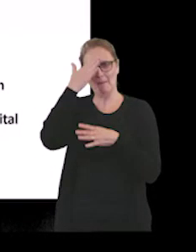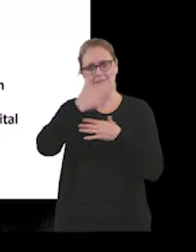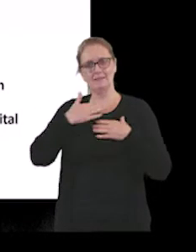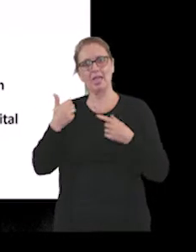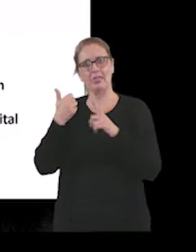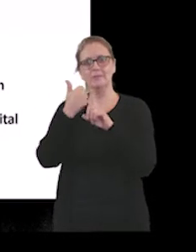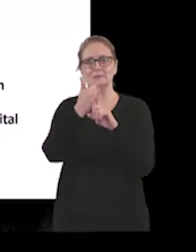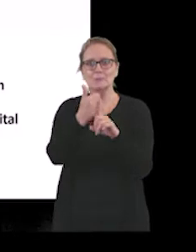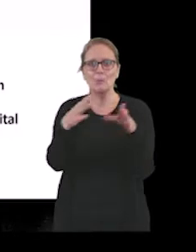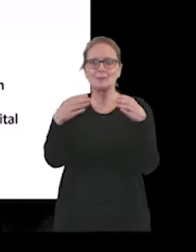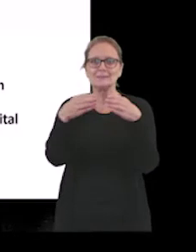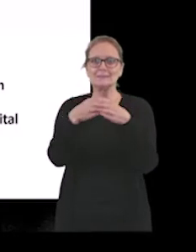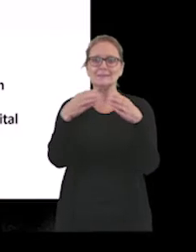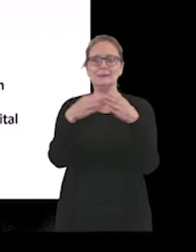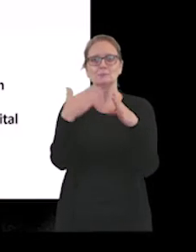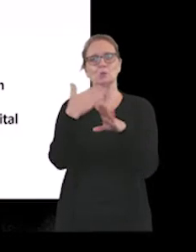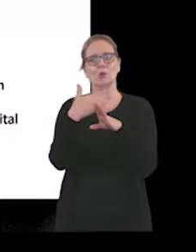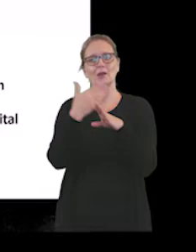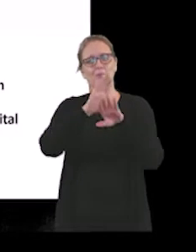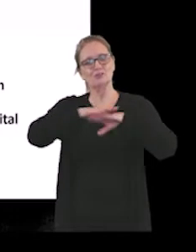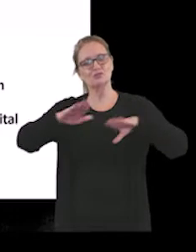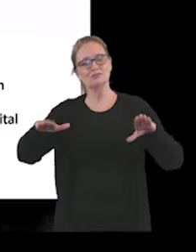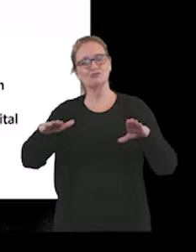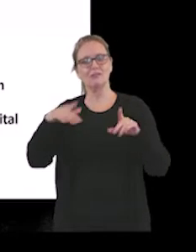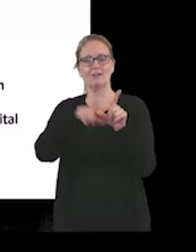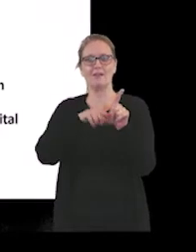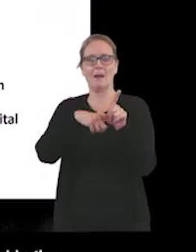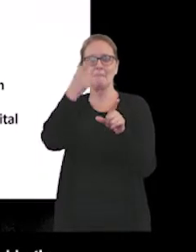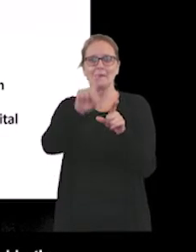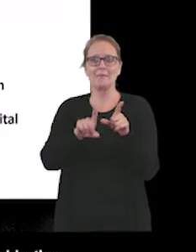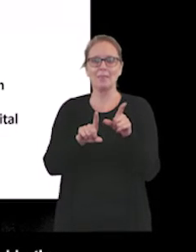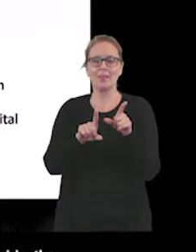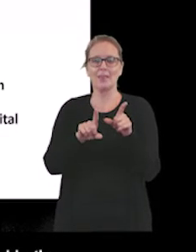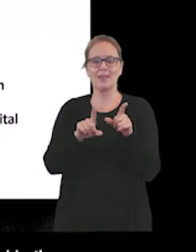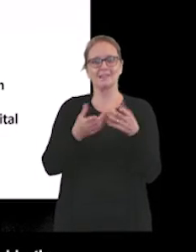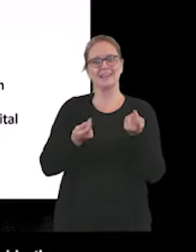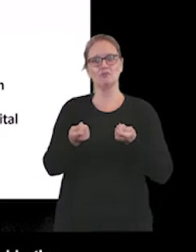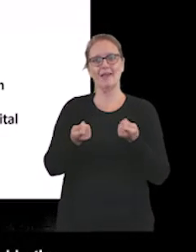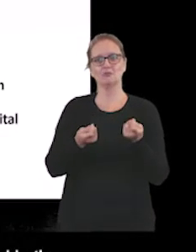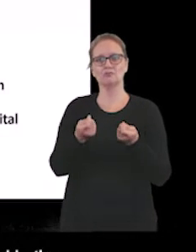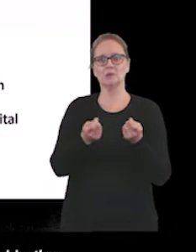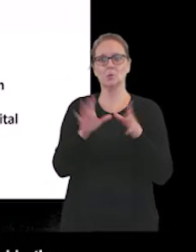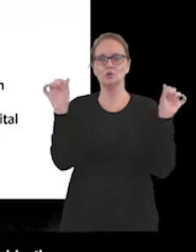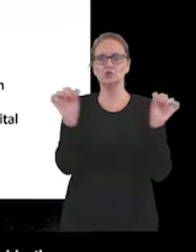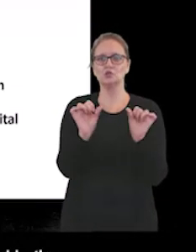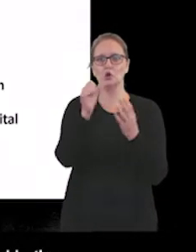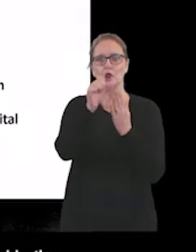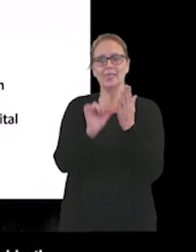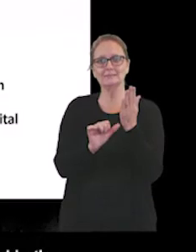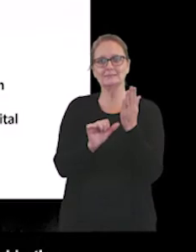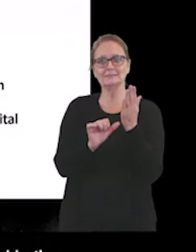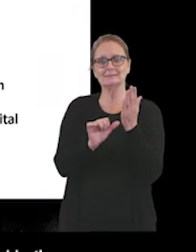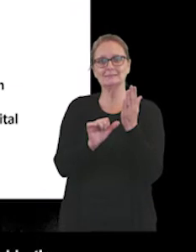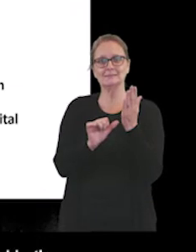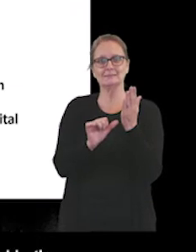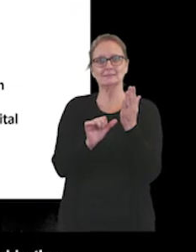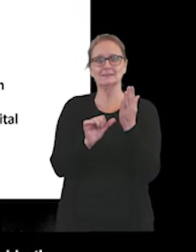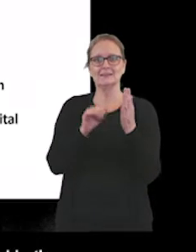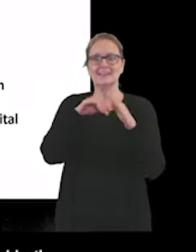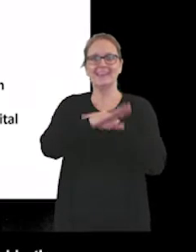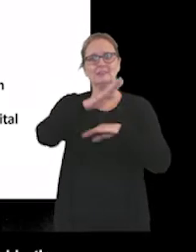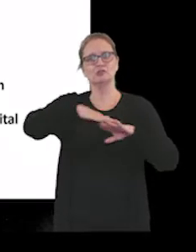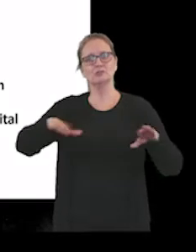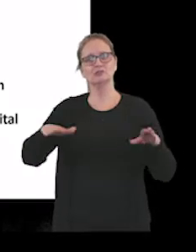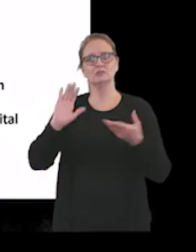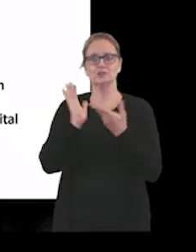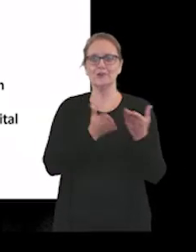who work in the Children and Young People's Directorate was shortlisted in the children's services